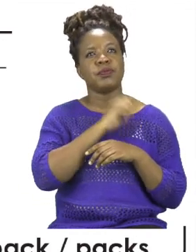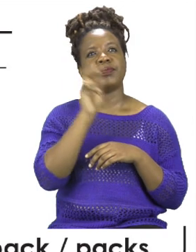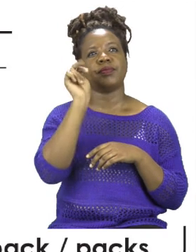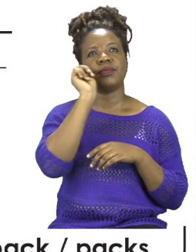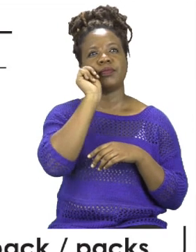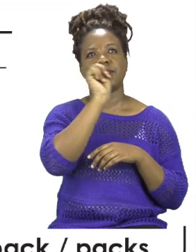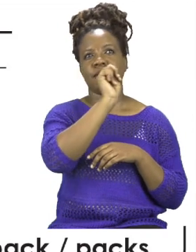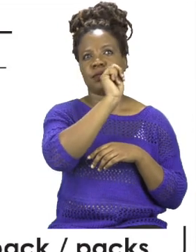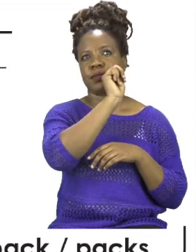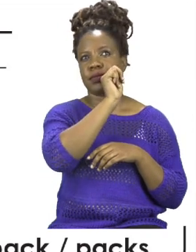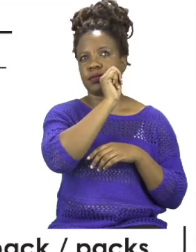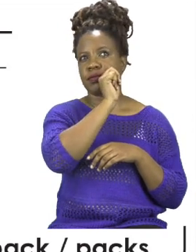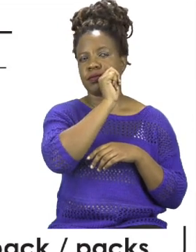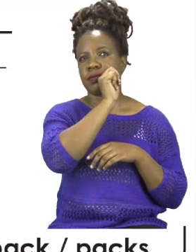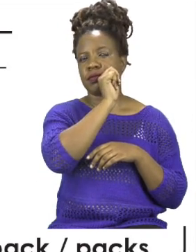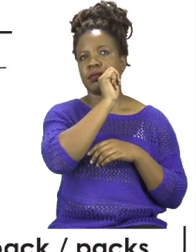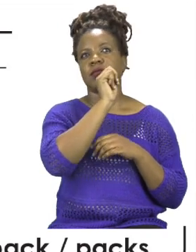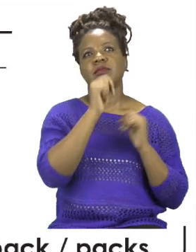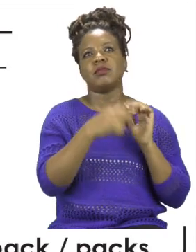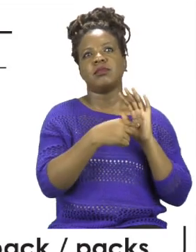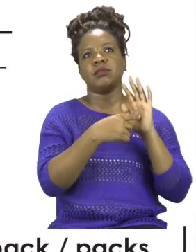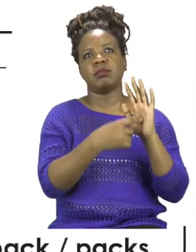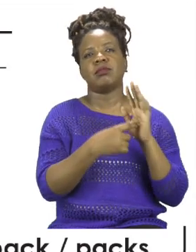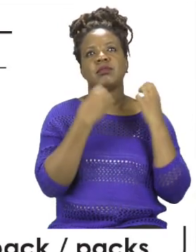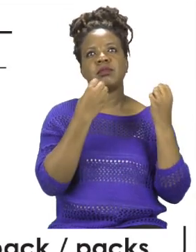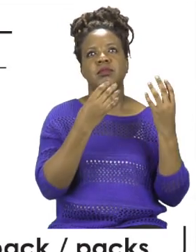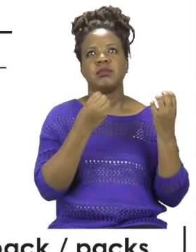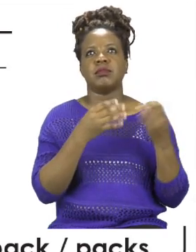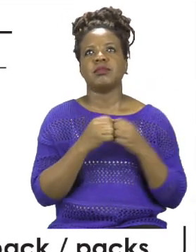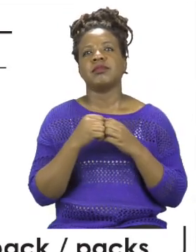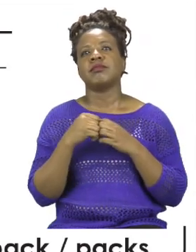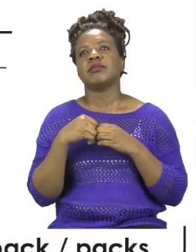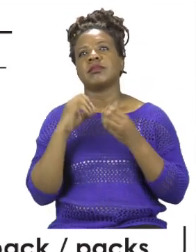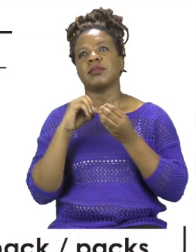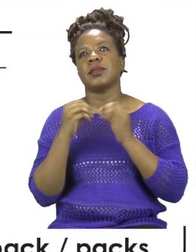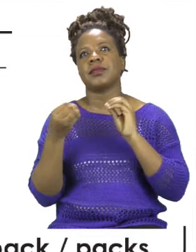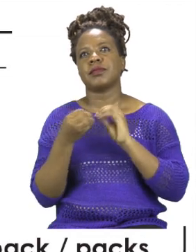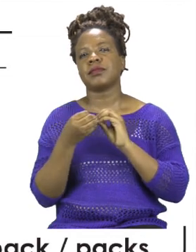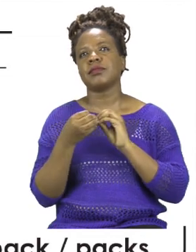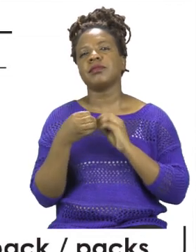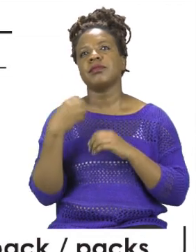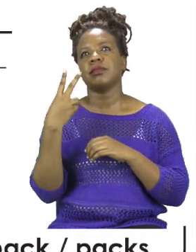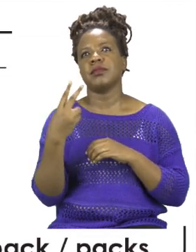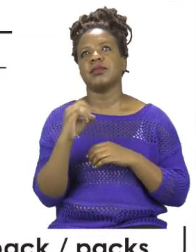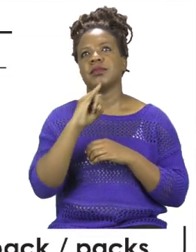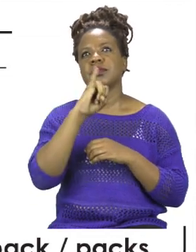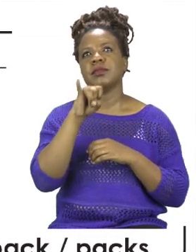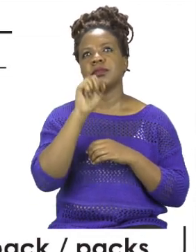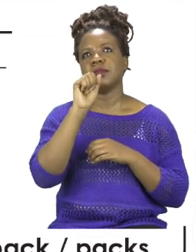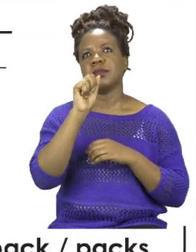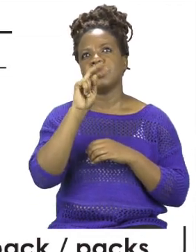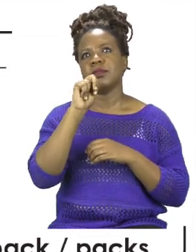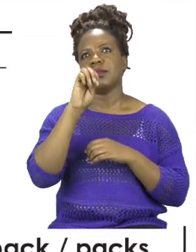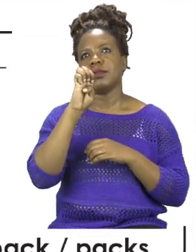Let's now take a look at number two. Number two, we have the sentence, Janet dash her school